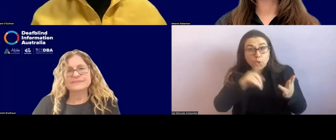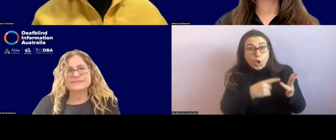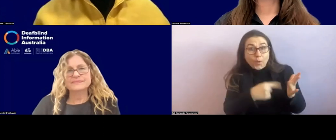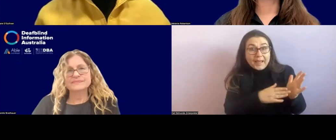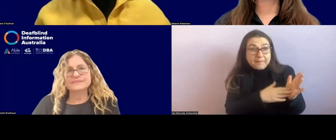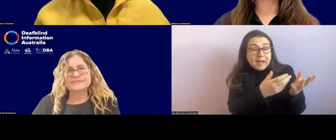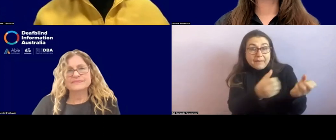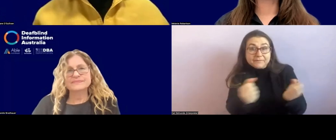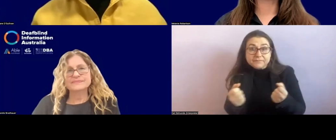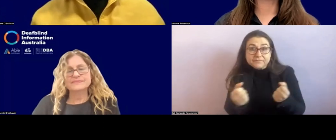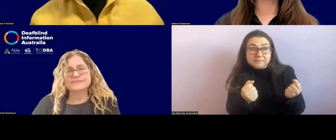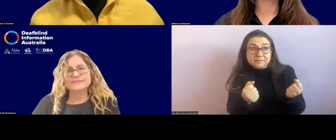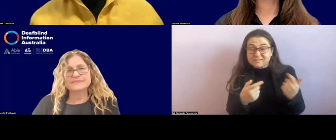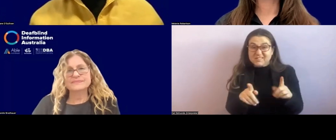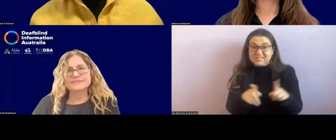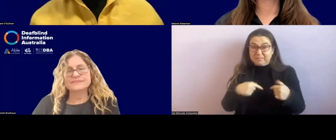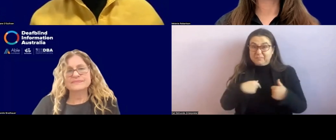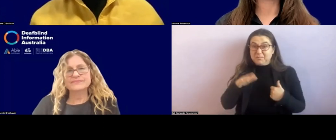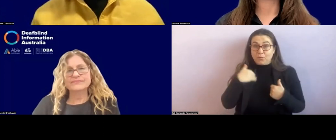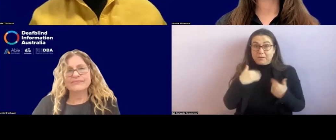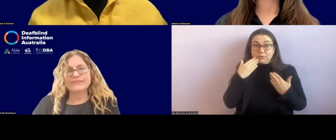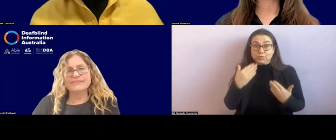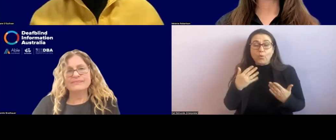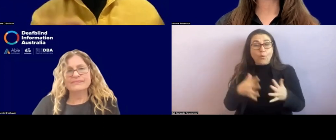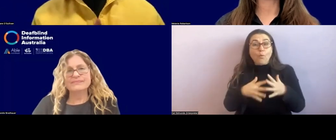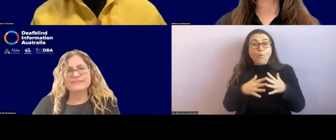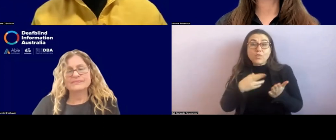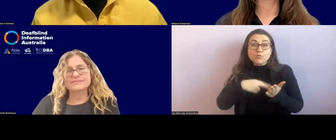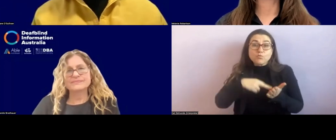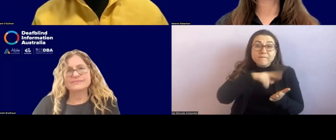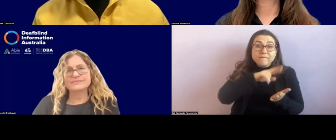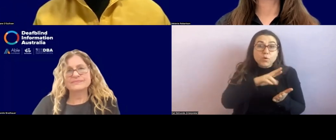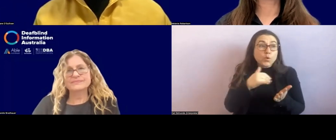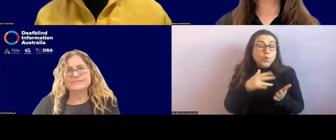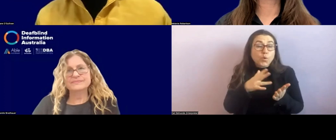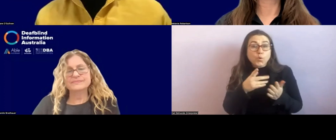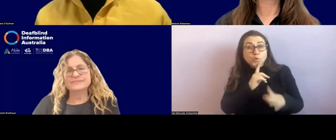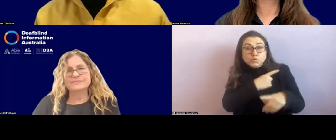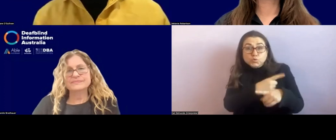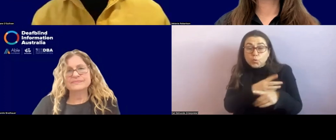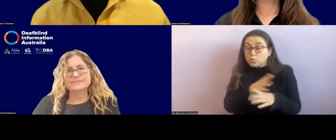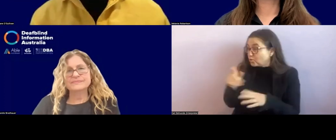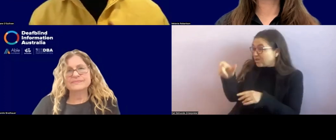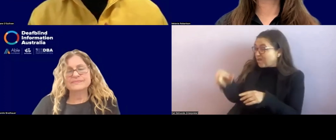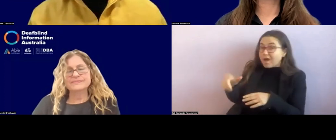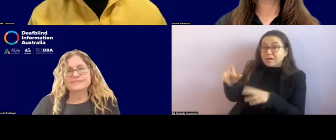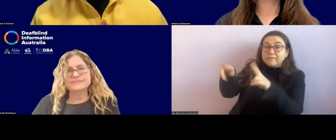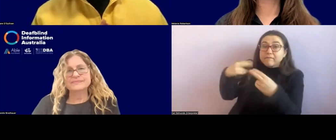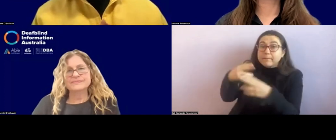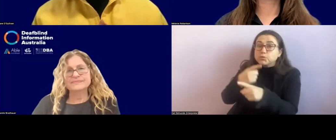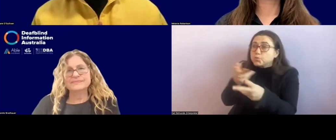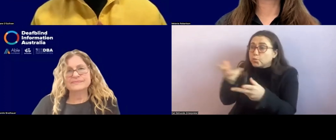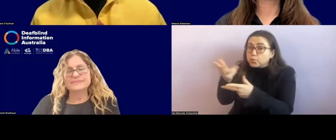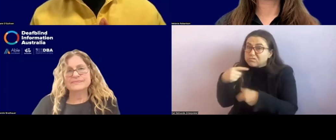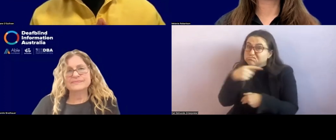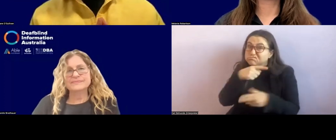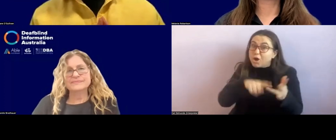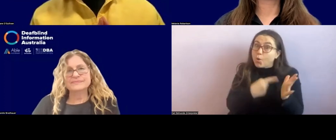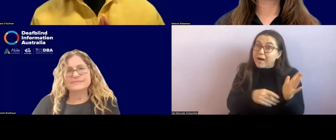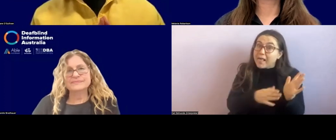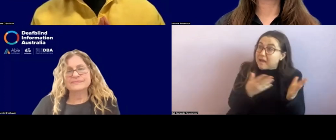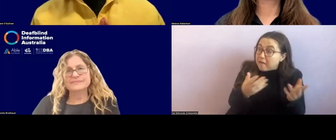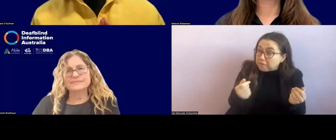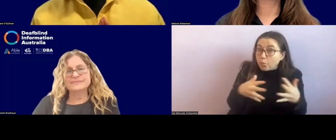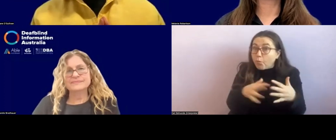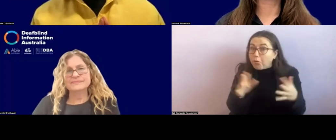didn't, um, and I would just say refer and talk to somebody about it. Um, talk to the client and the client's family, but if in doubt refer, I